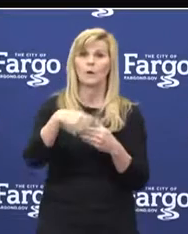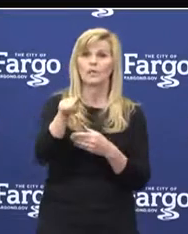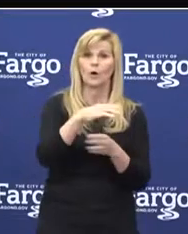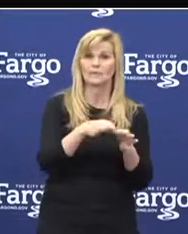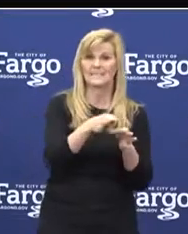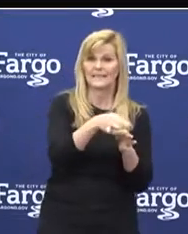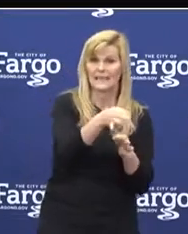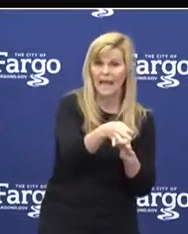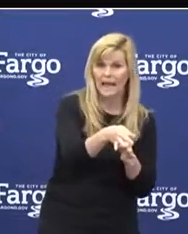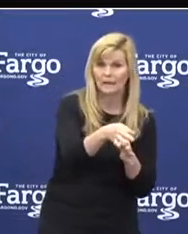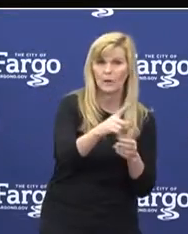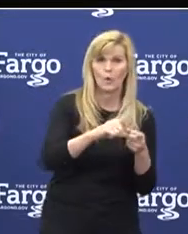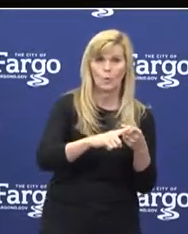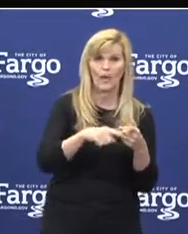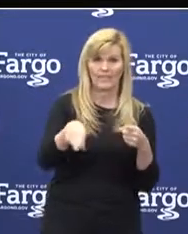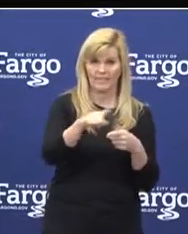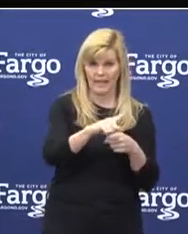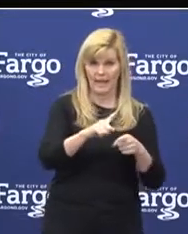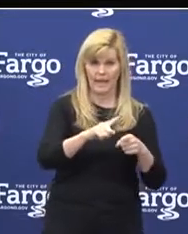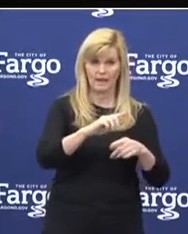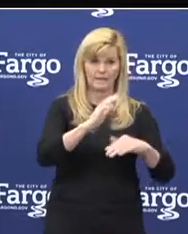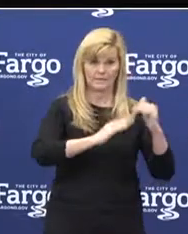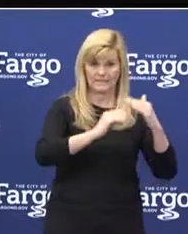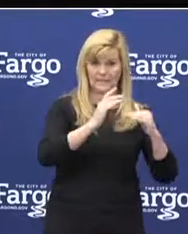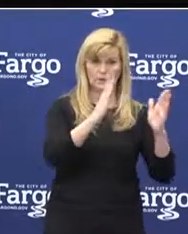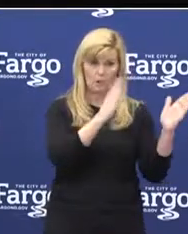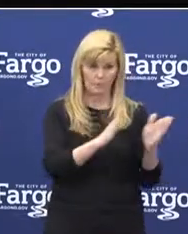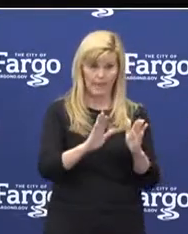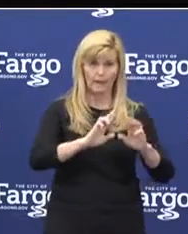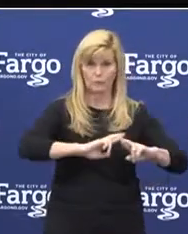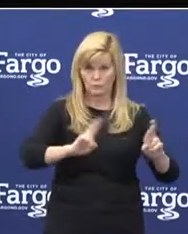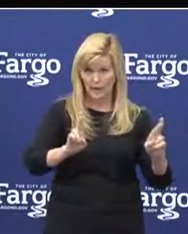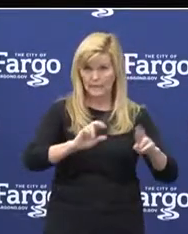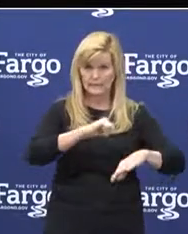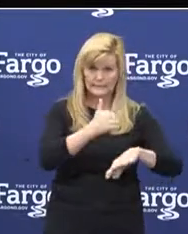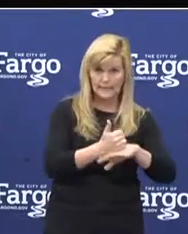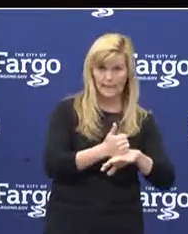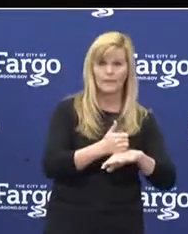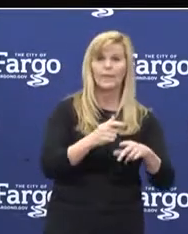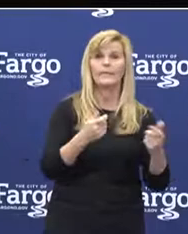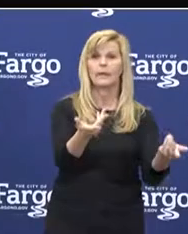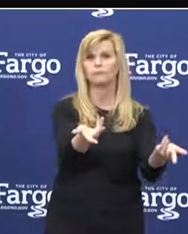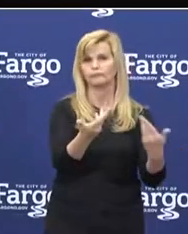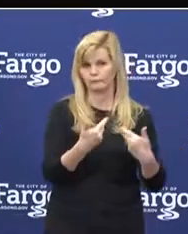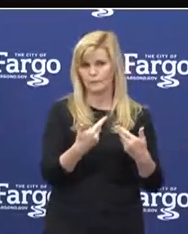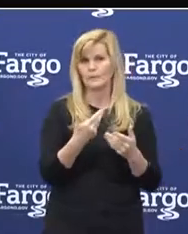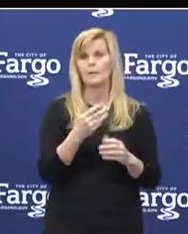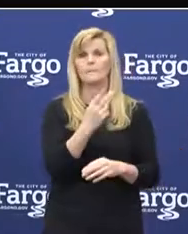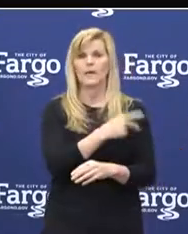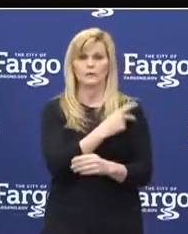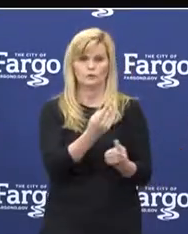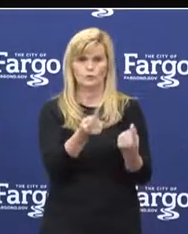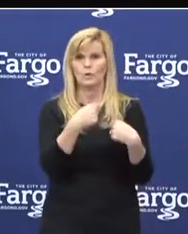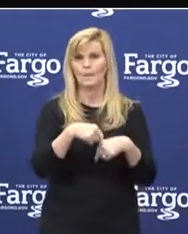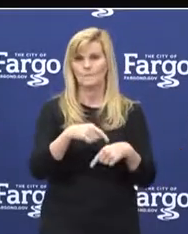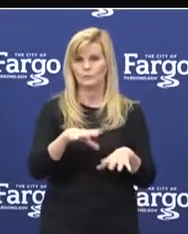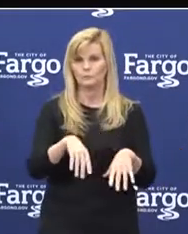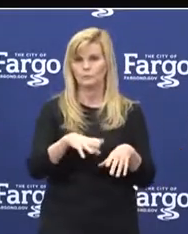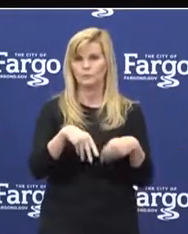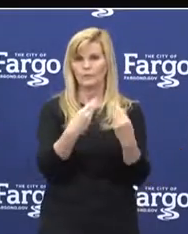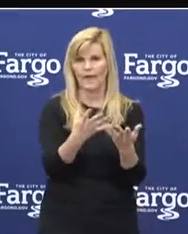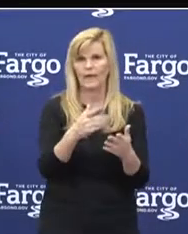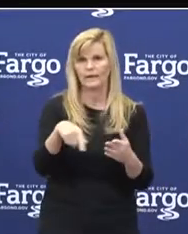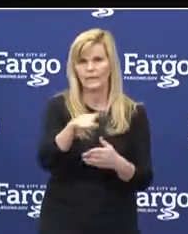facilities have adequately planned and prioritized and are ensuring a safe environment for